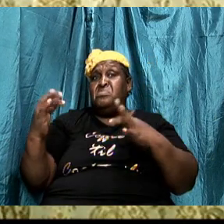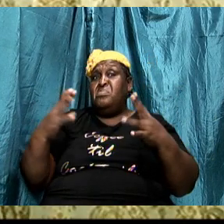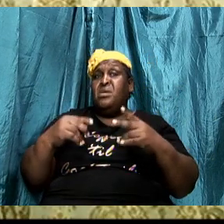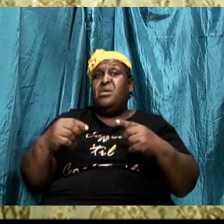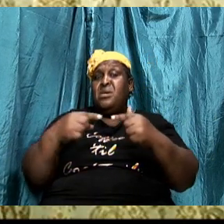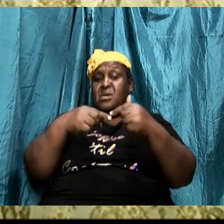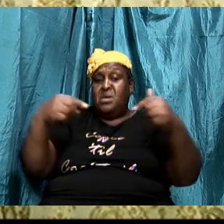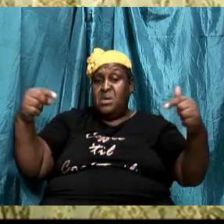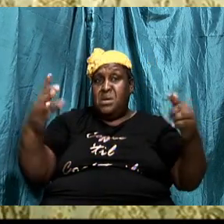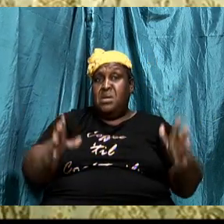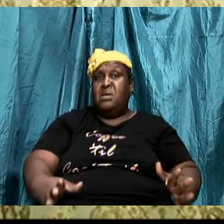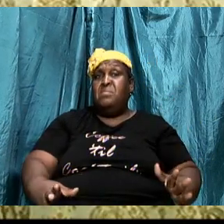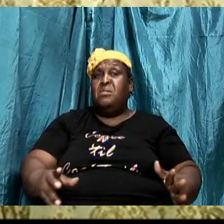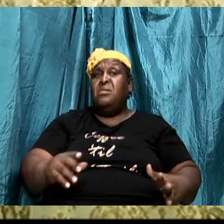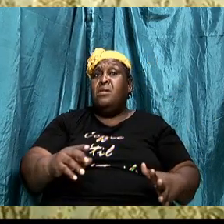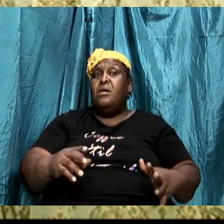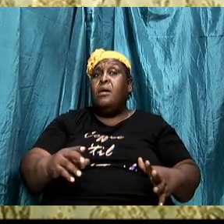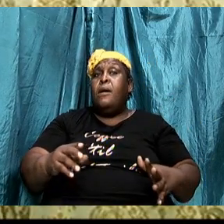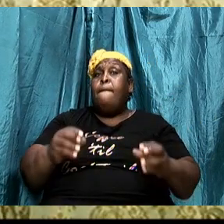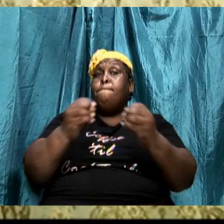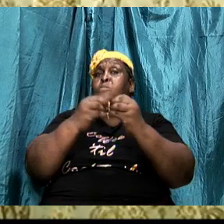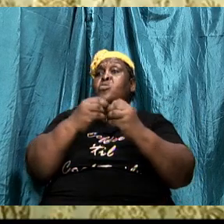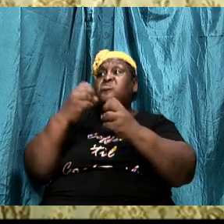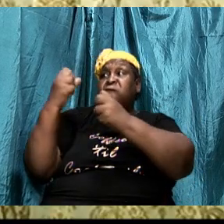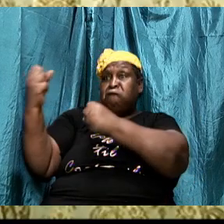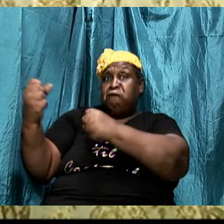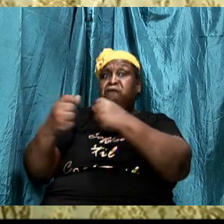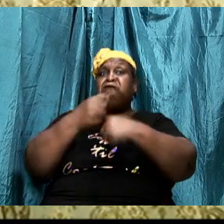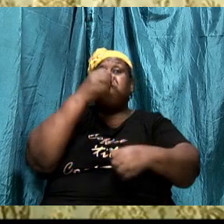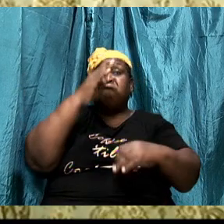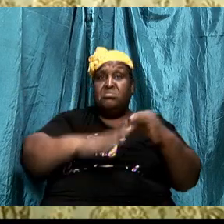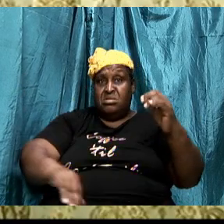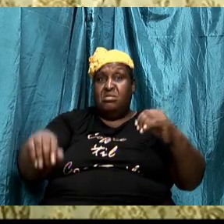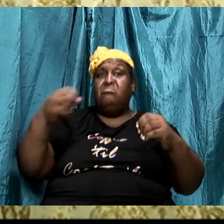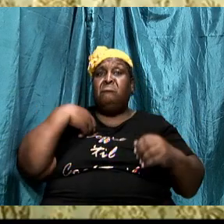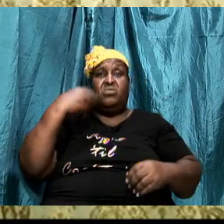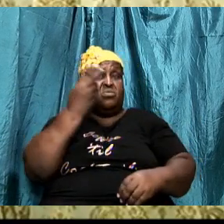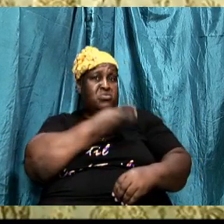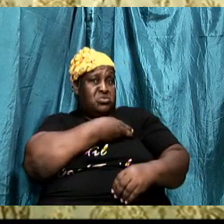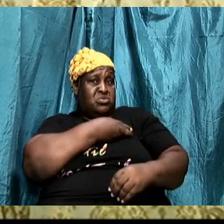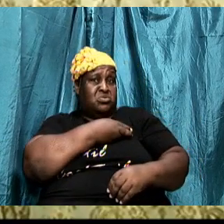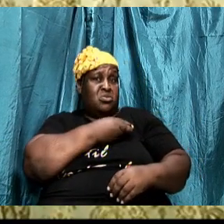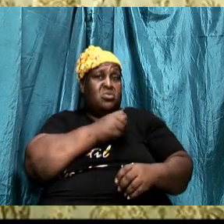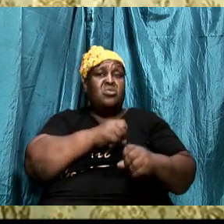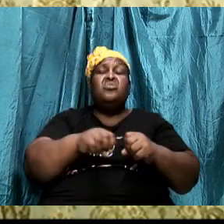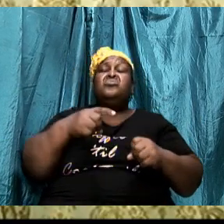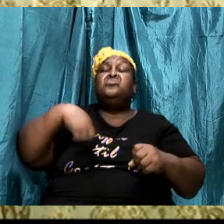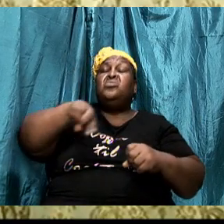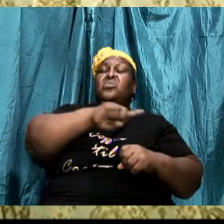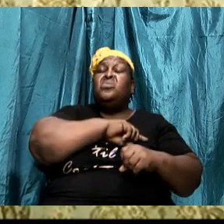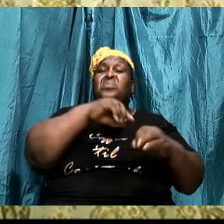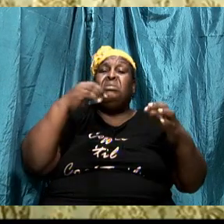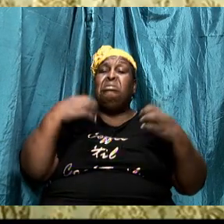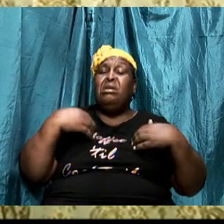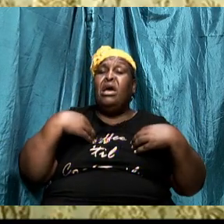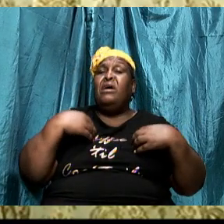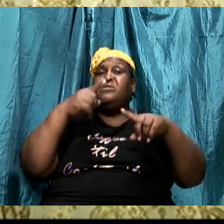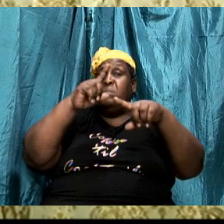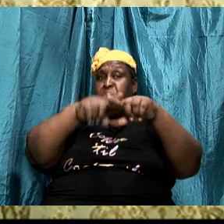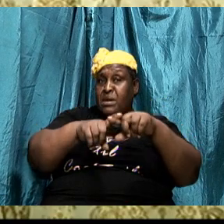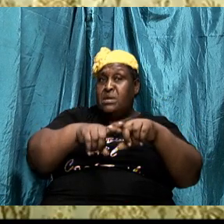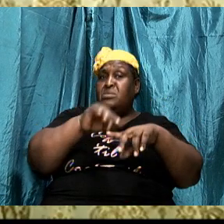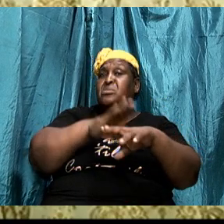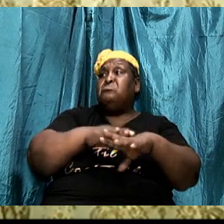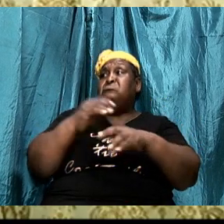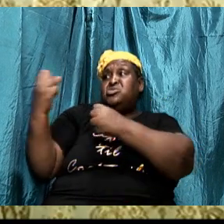foes that are much stronger than us. So we have got to rely on the strength of